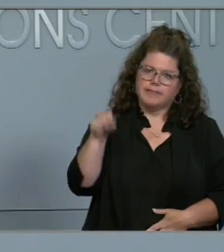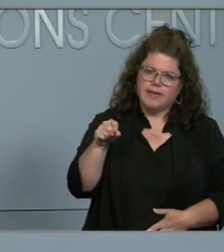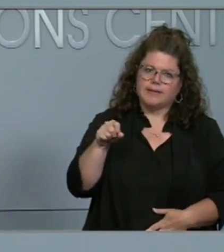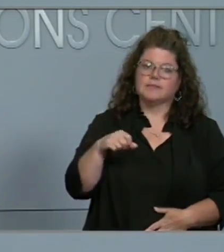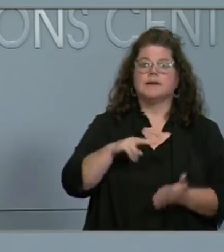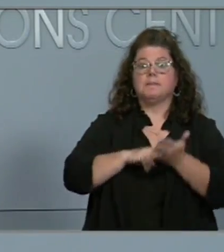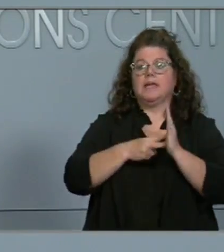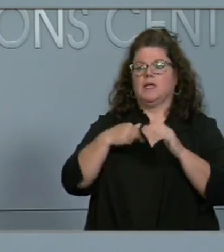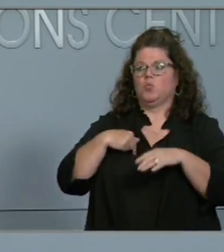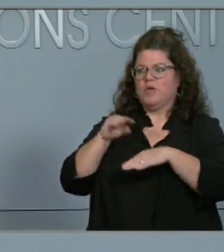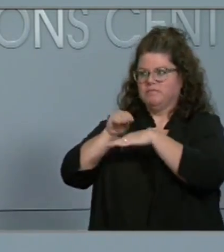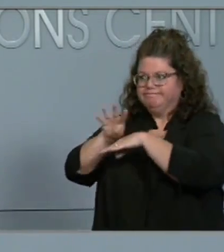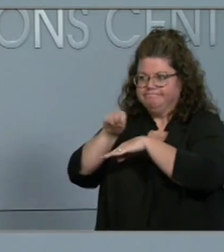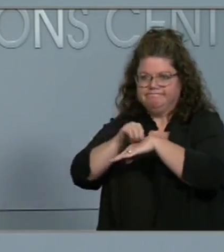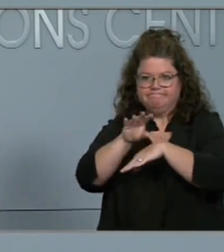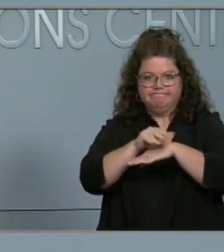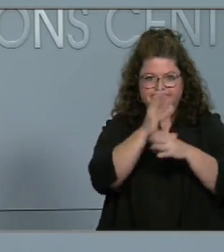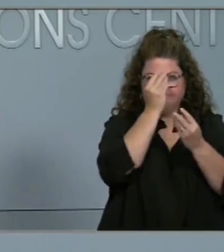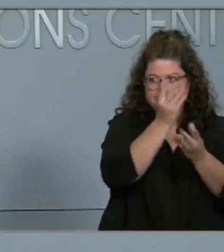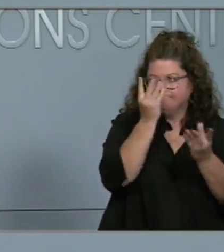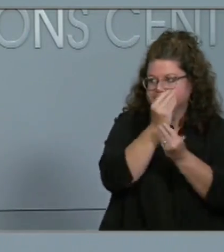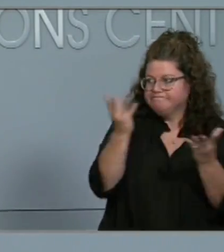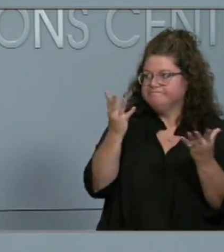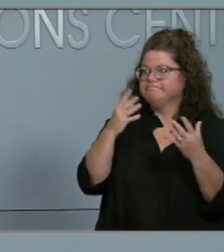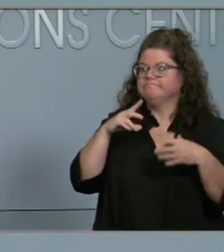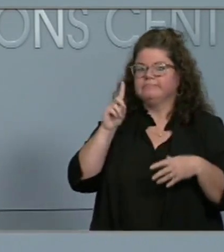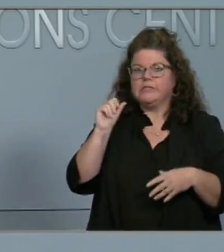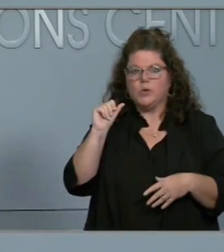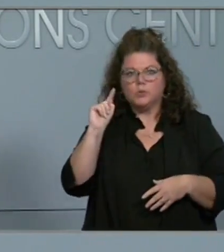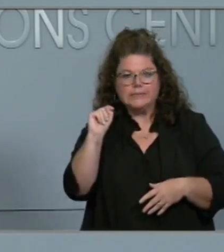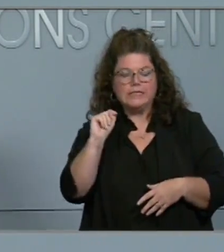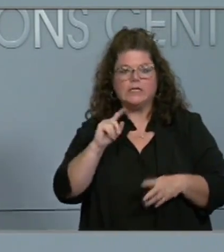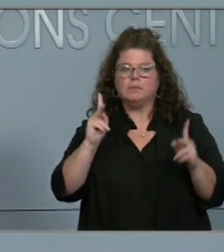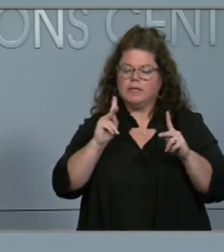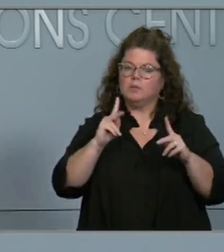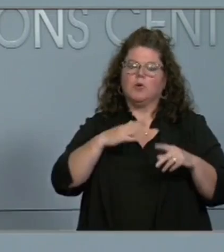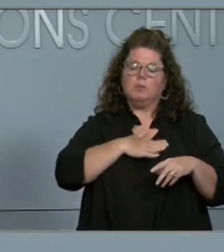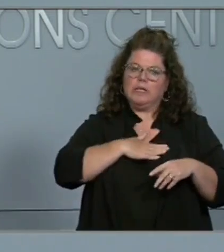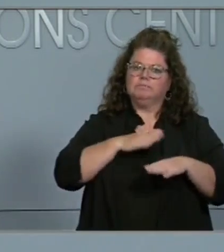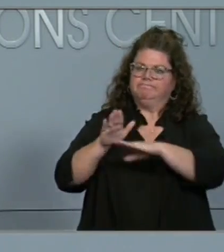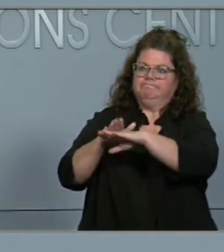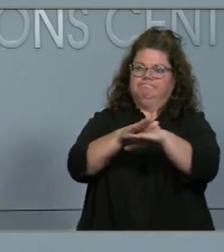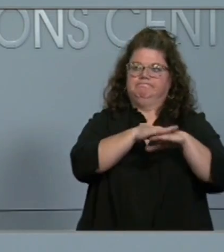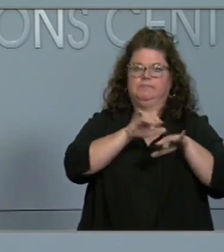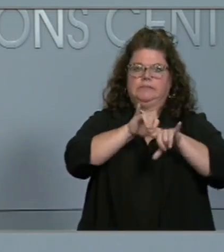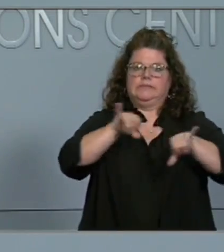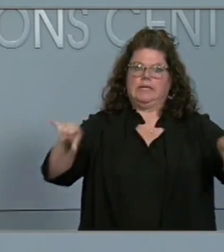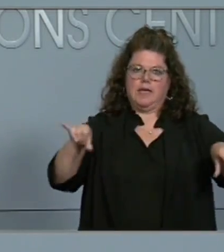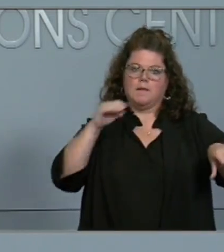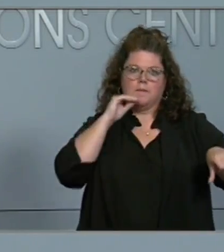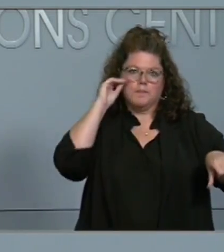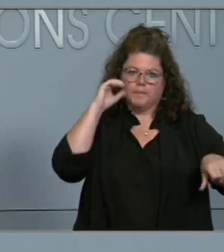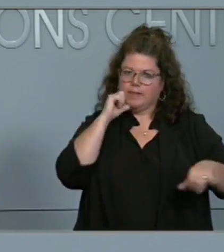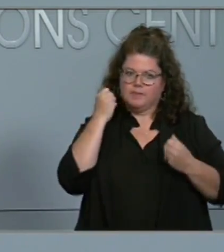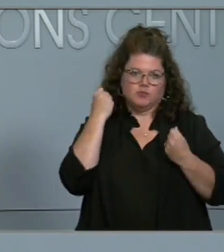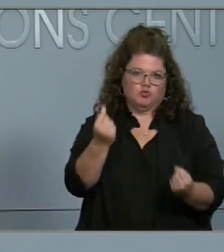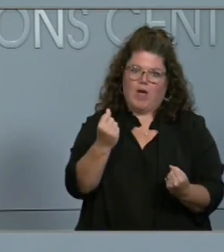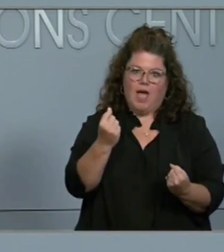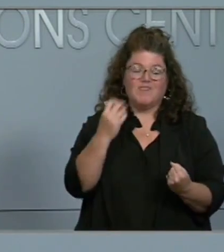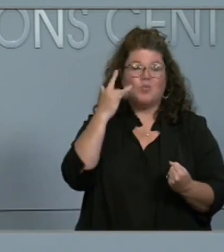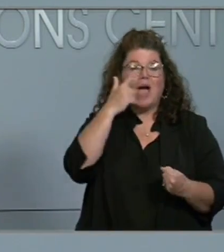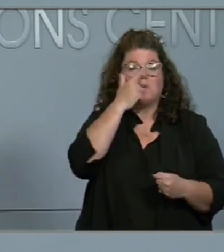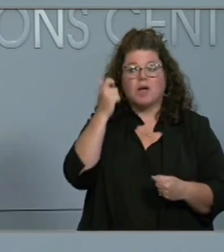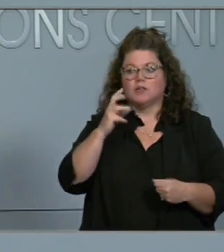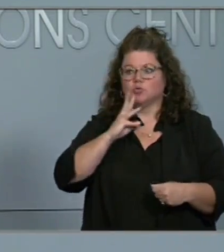from public safety and from the Department of Transportation of folks really need to stay off the roads, just with how quickly the water